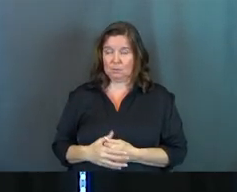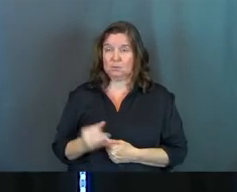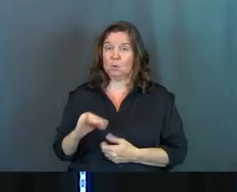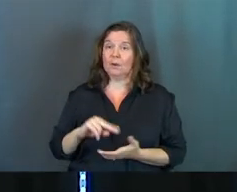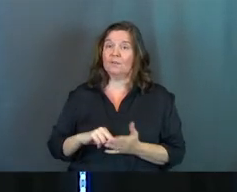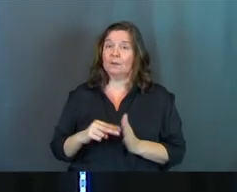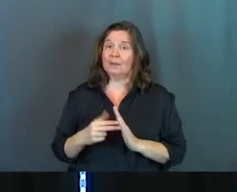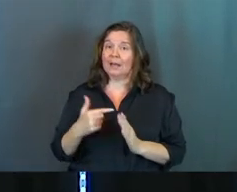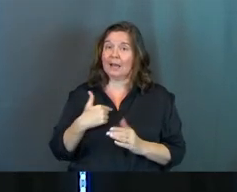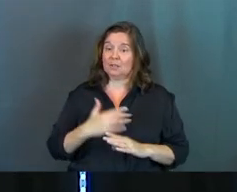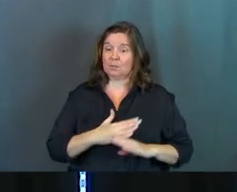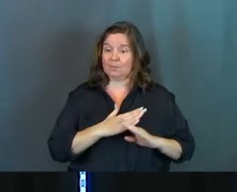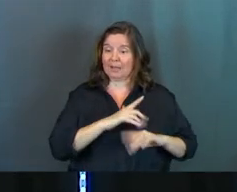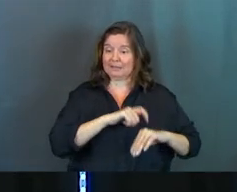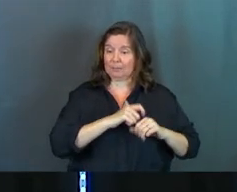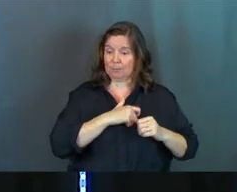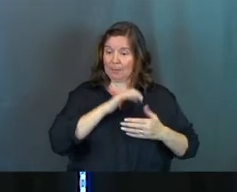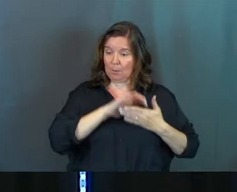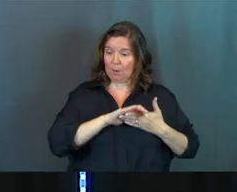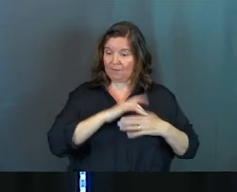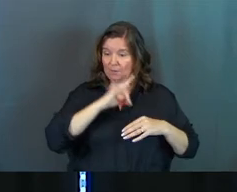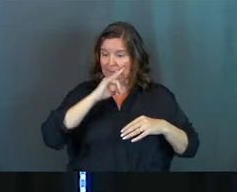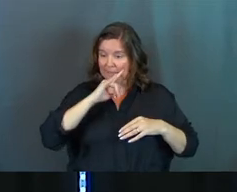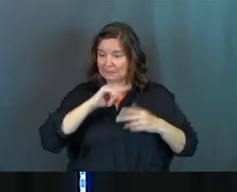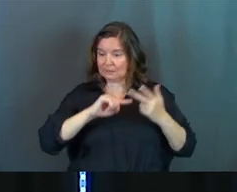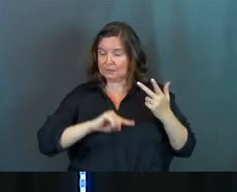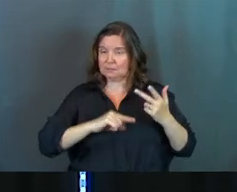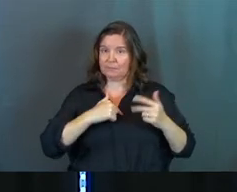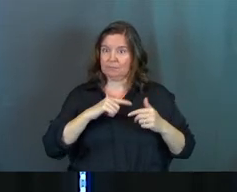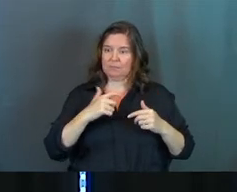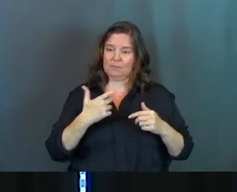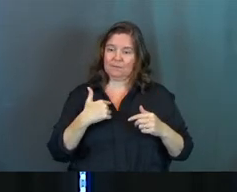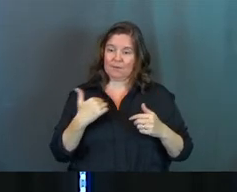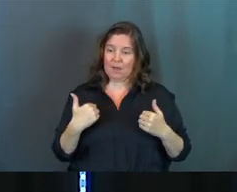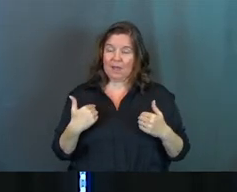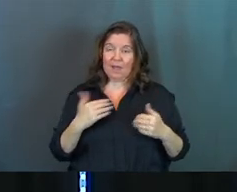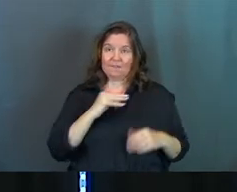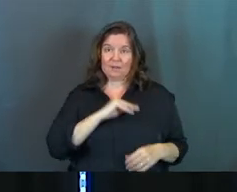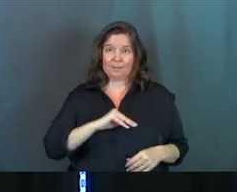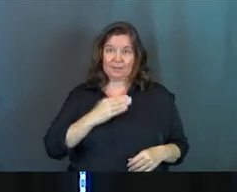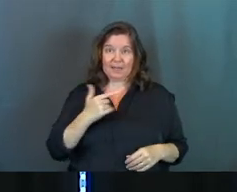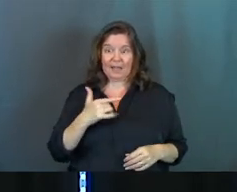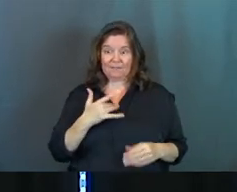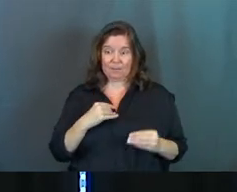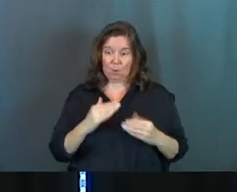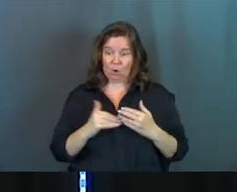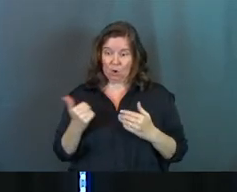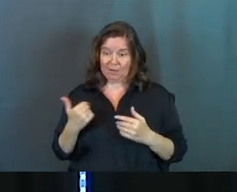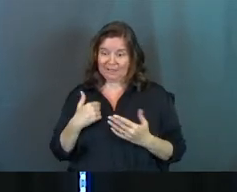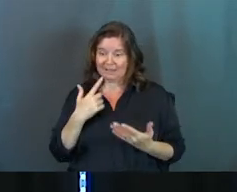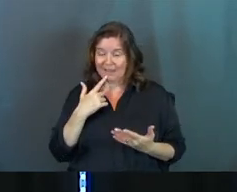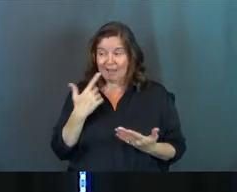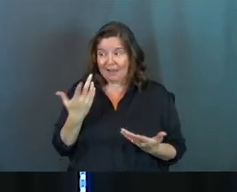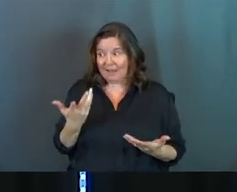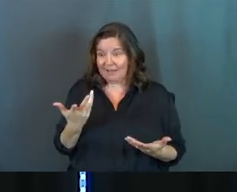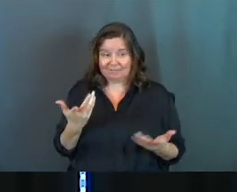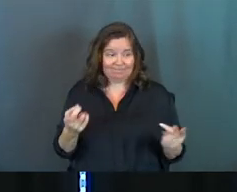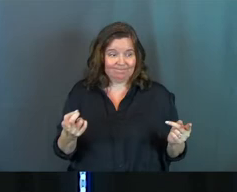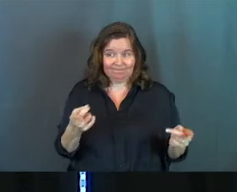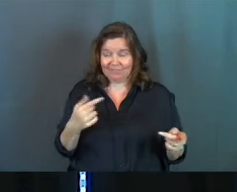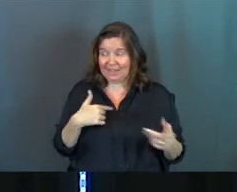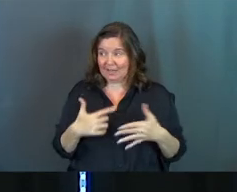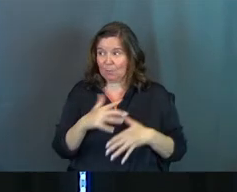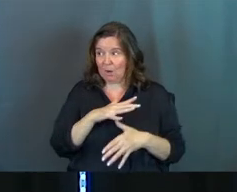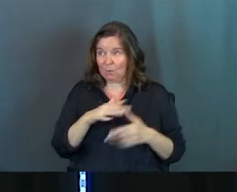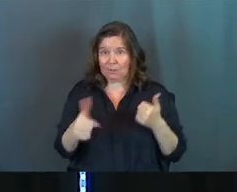So if it means that I need to protect time with my wife, with my kids, if I have a ministry thing that I feel more called to and say, like, I need